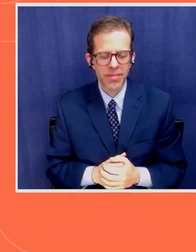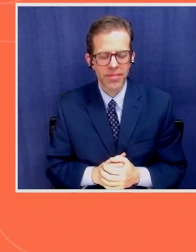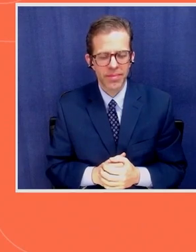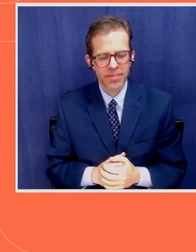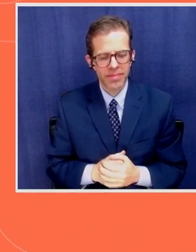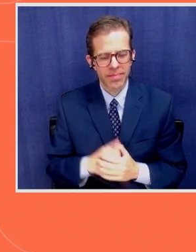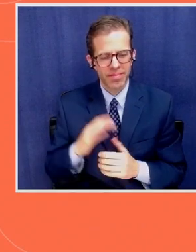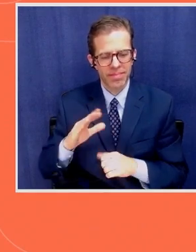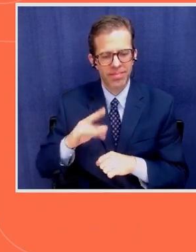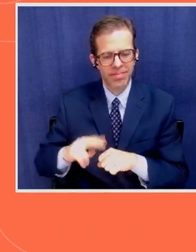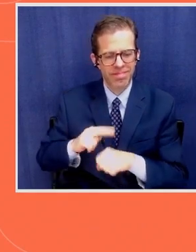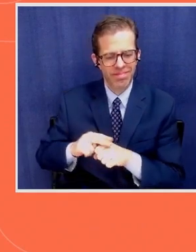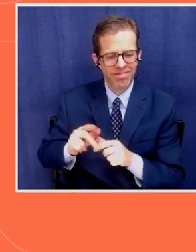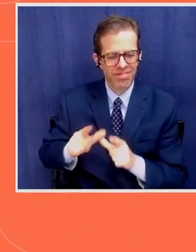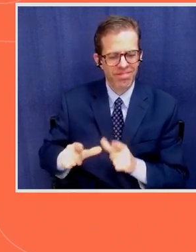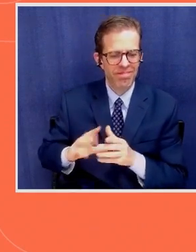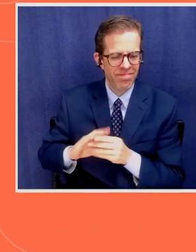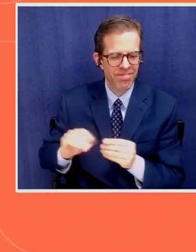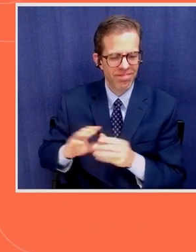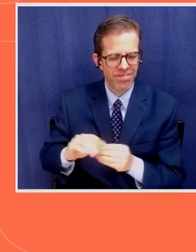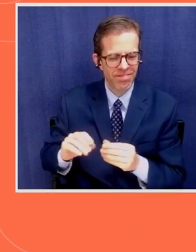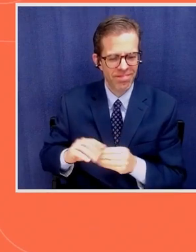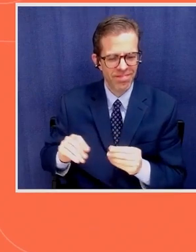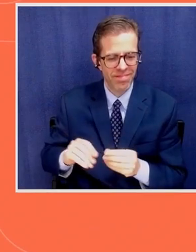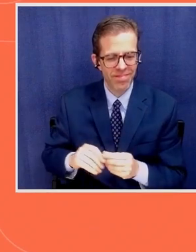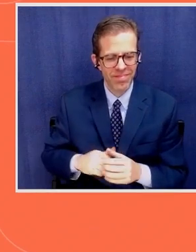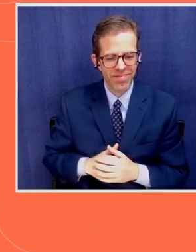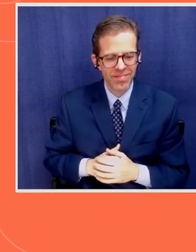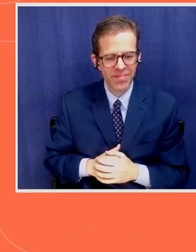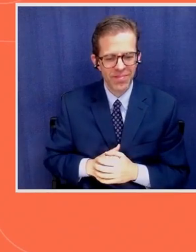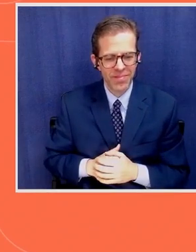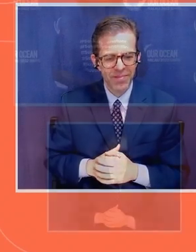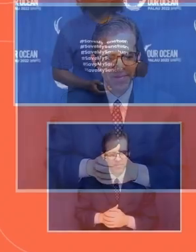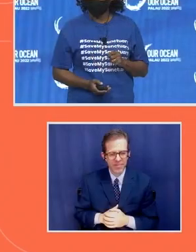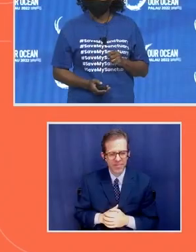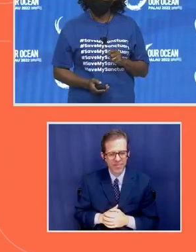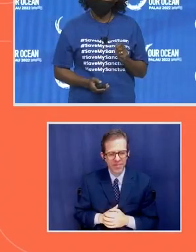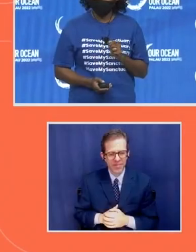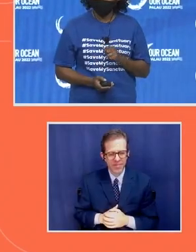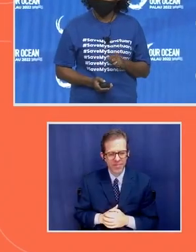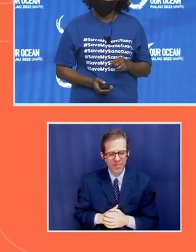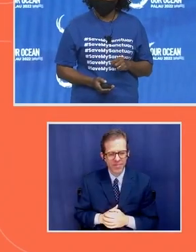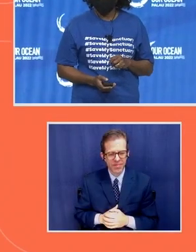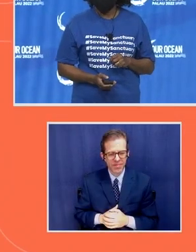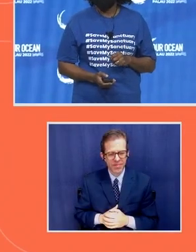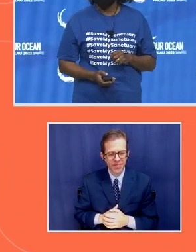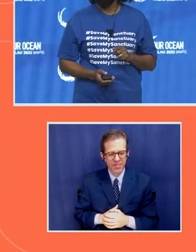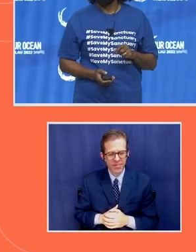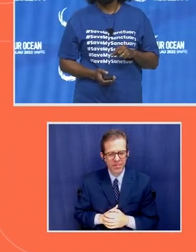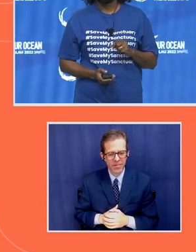Of course. Thank please Thank you. Thank